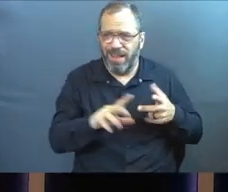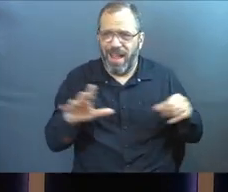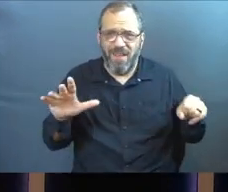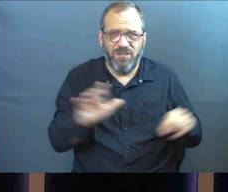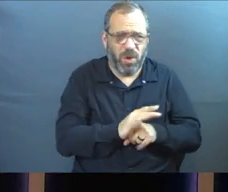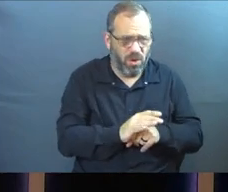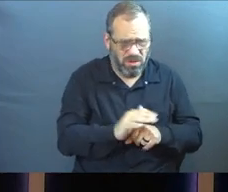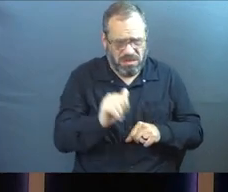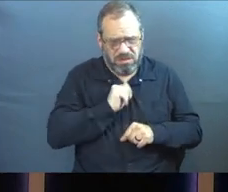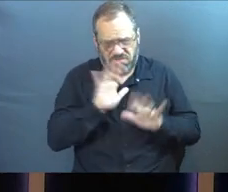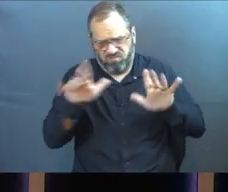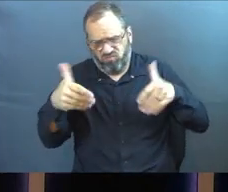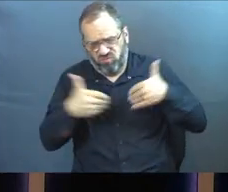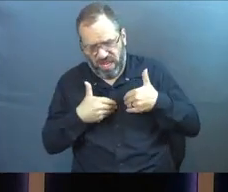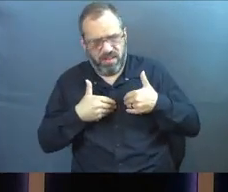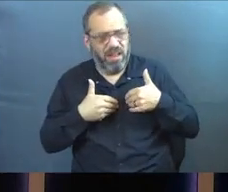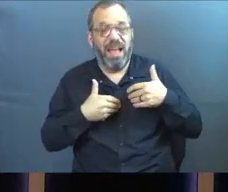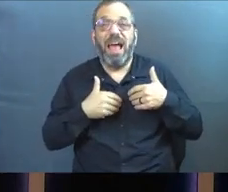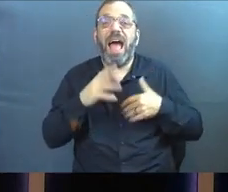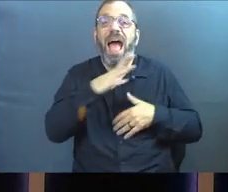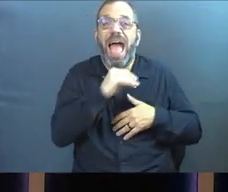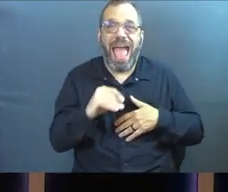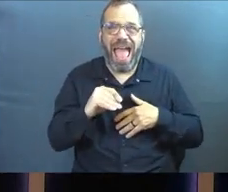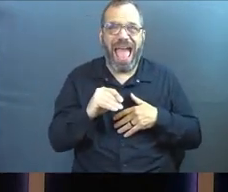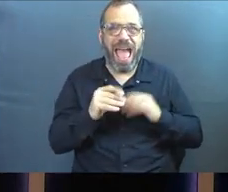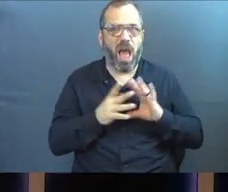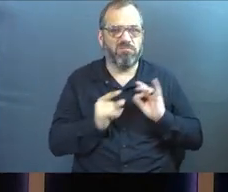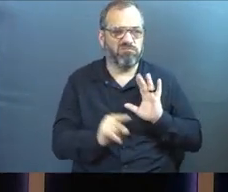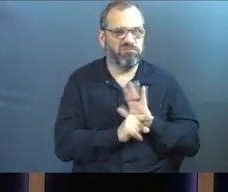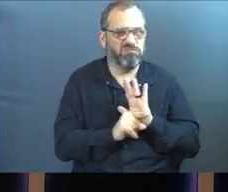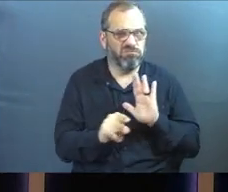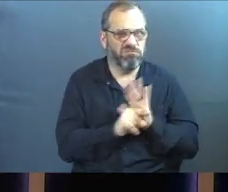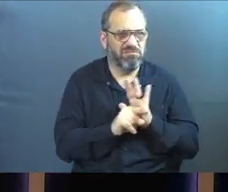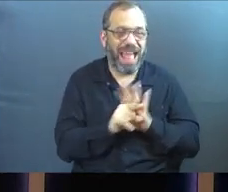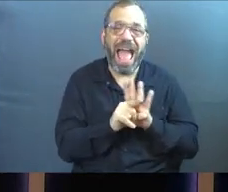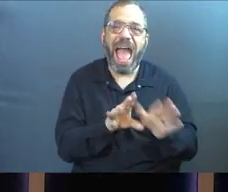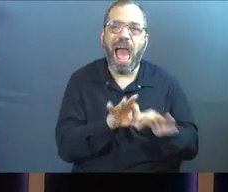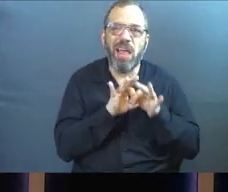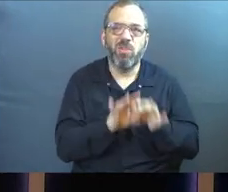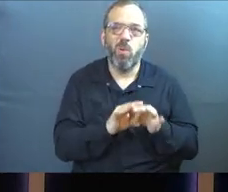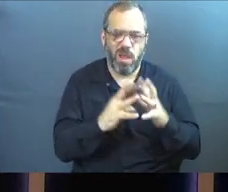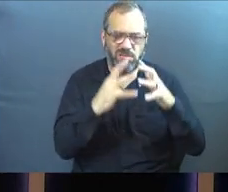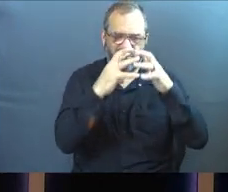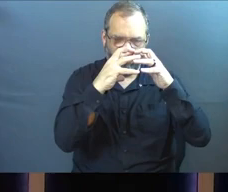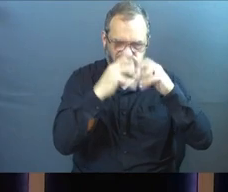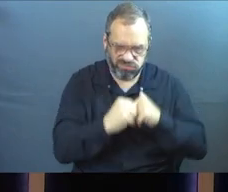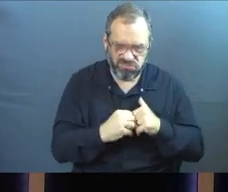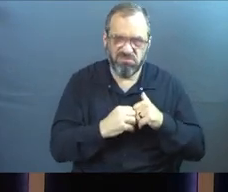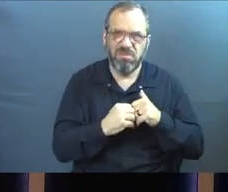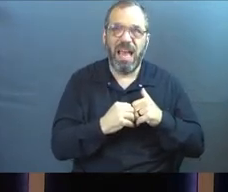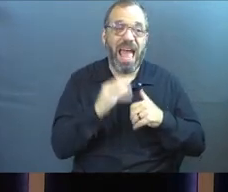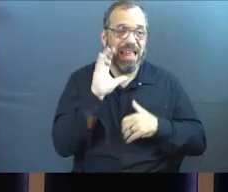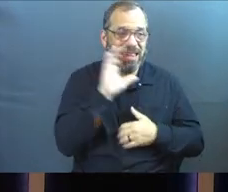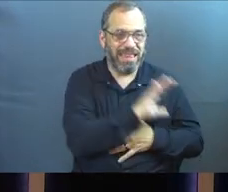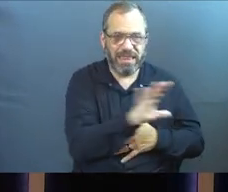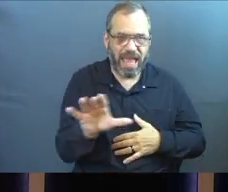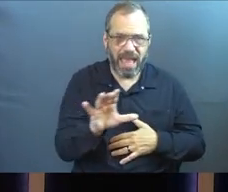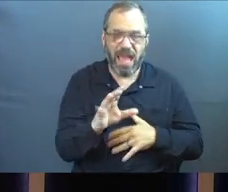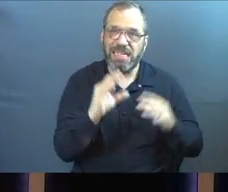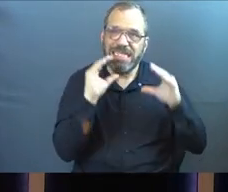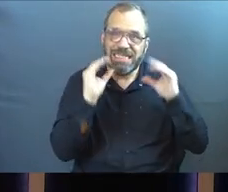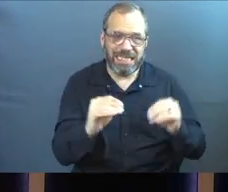self-centeredness and the backbiting and the relationship breakdown that's going in, and the way that they're